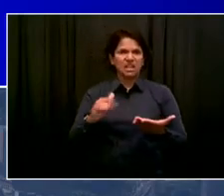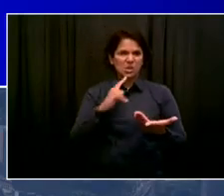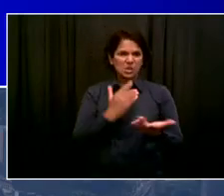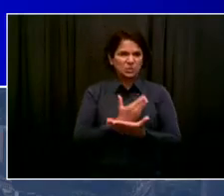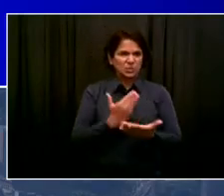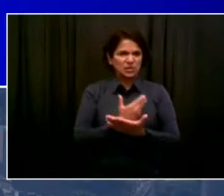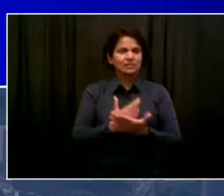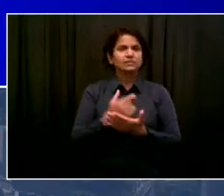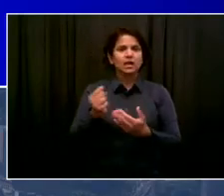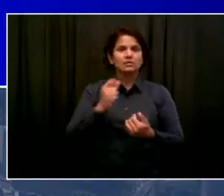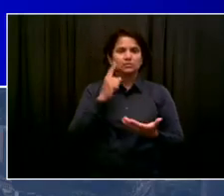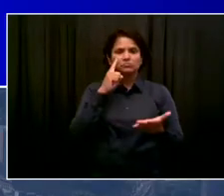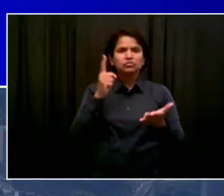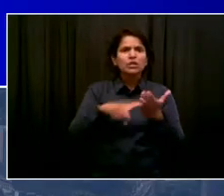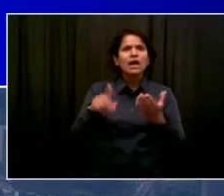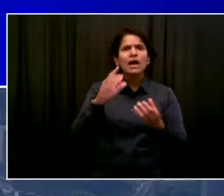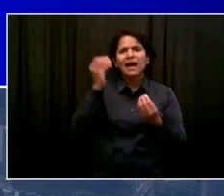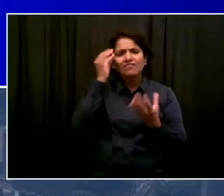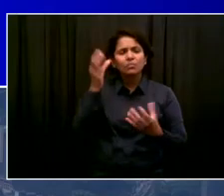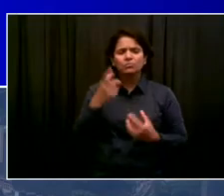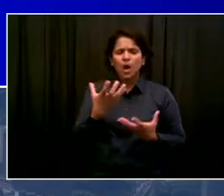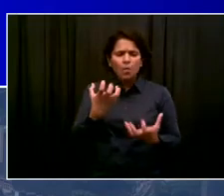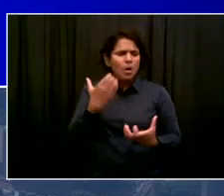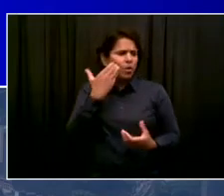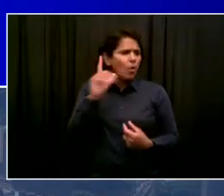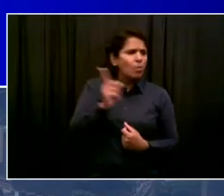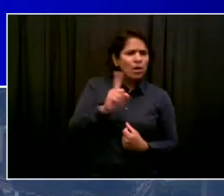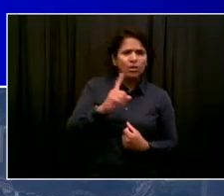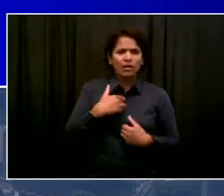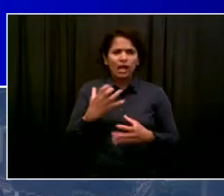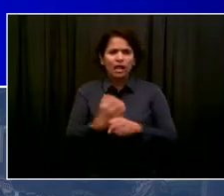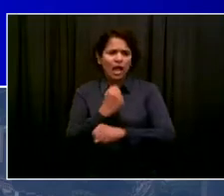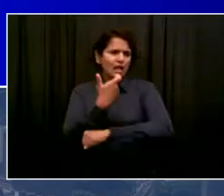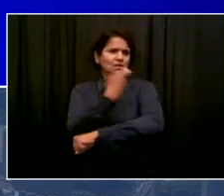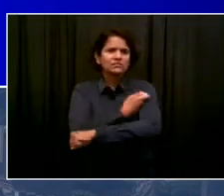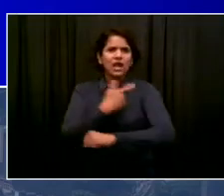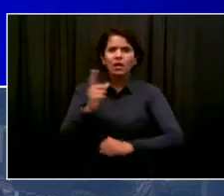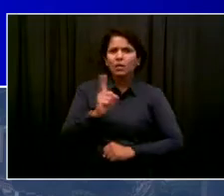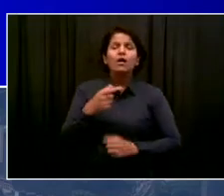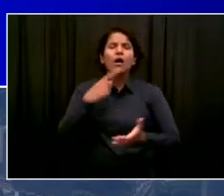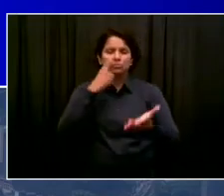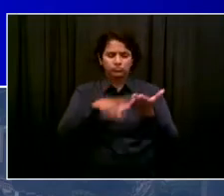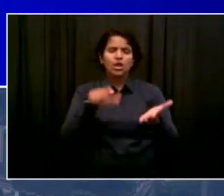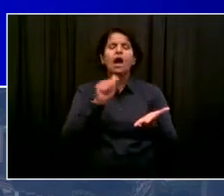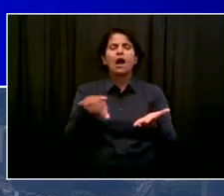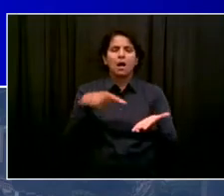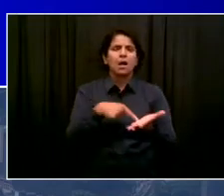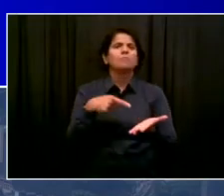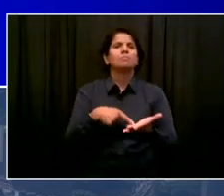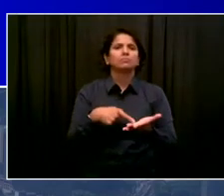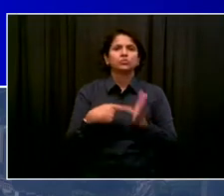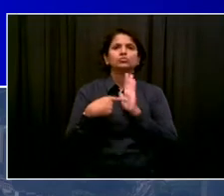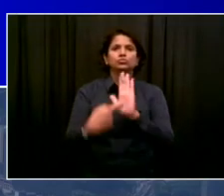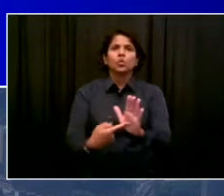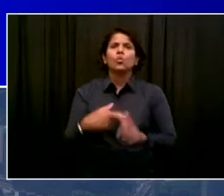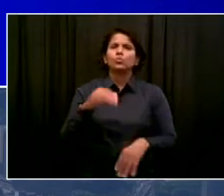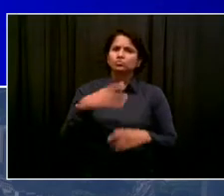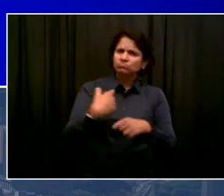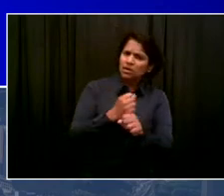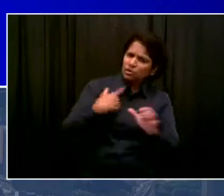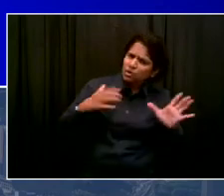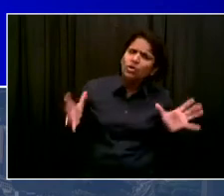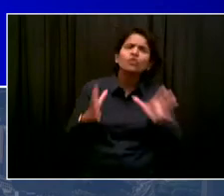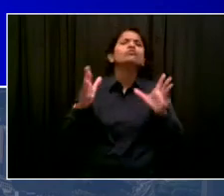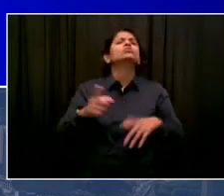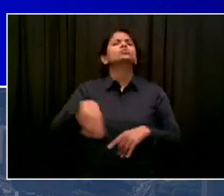reality where if you're vaccinated, a world opportunity opens up to you. If you're not vaccinated, there's going to be more and more things you can't do. We say that,